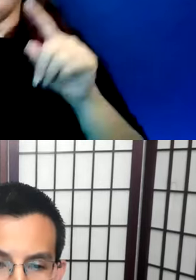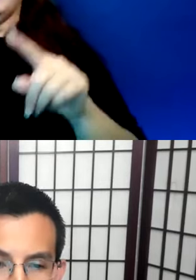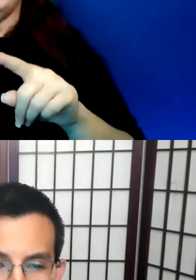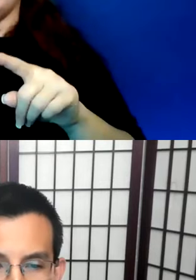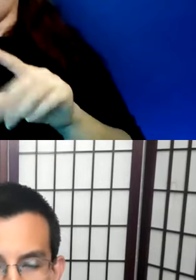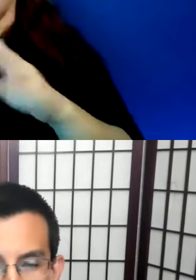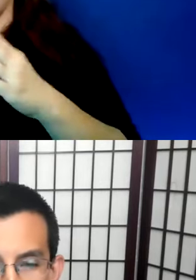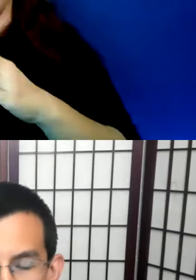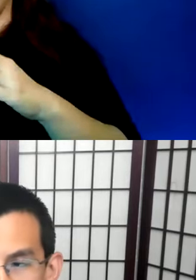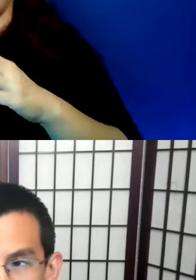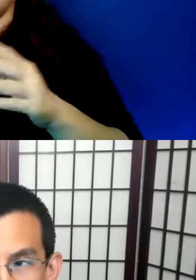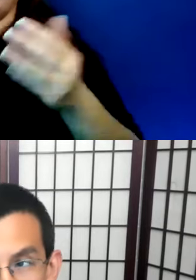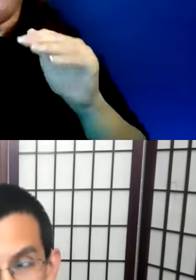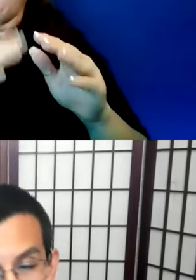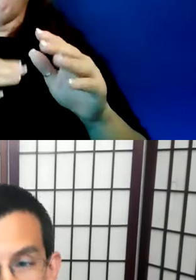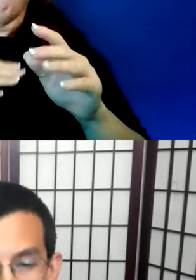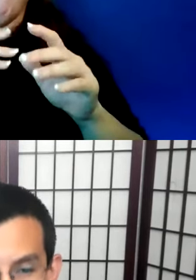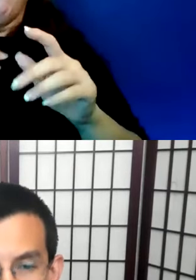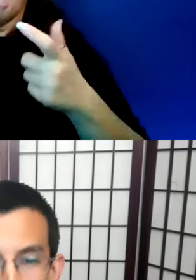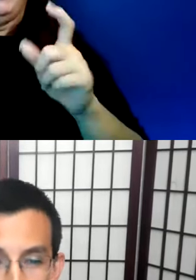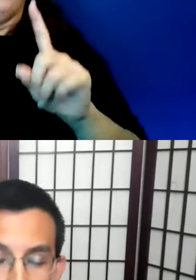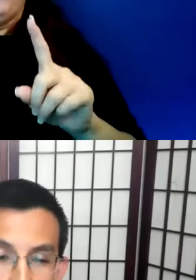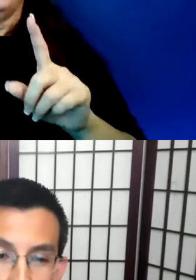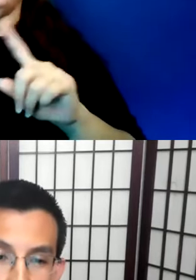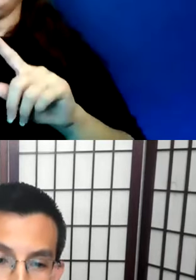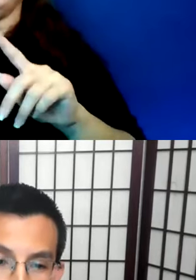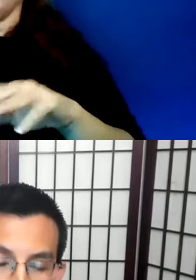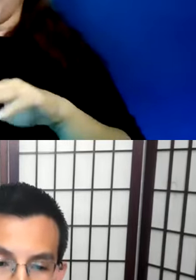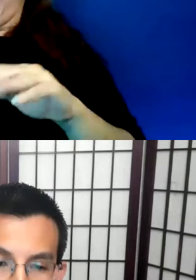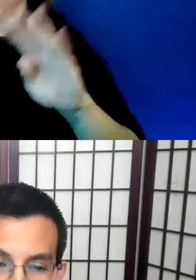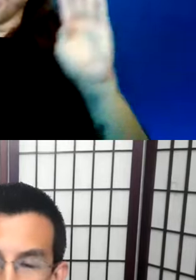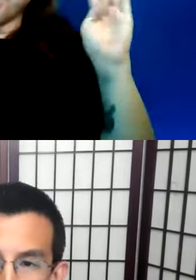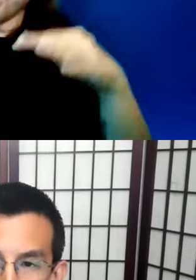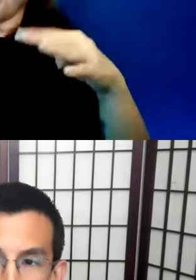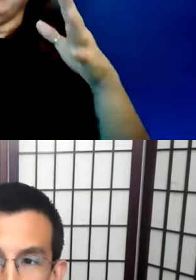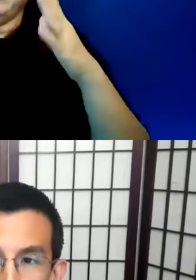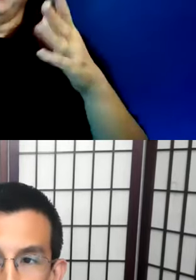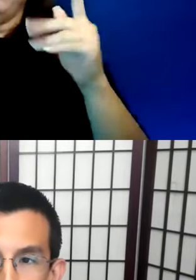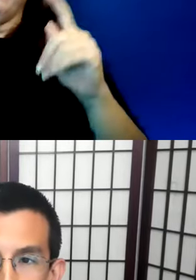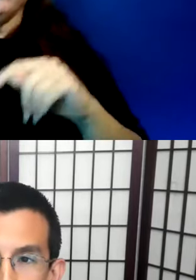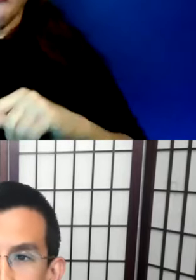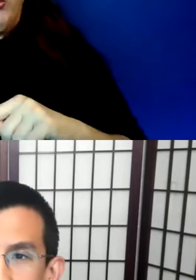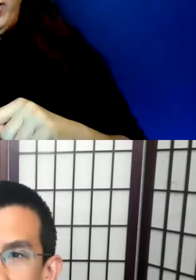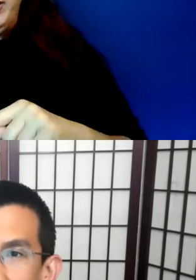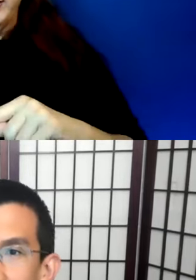to the next. My main goal is to just to call out the issue, to make sure that people are aware of it.